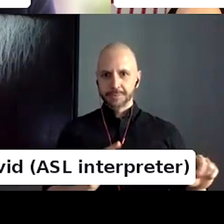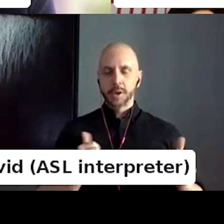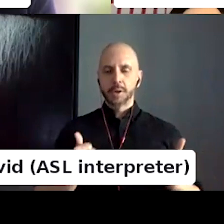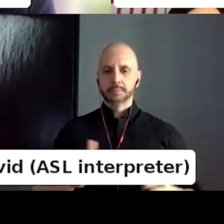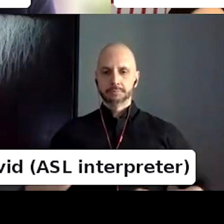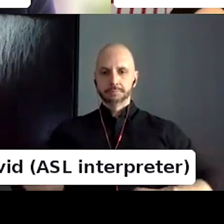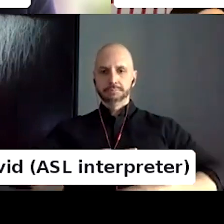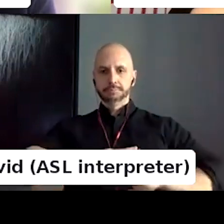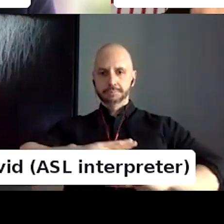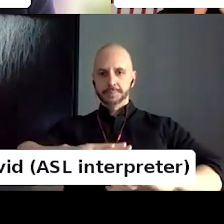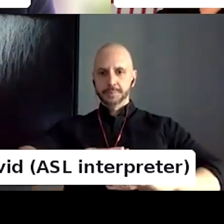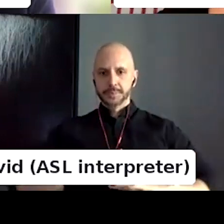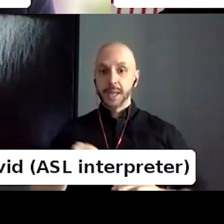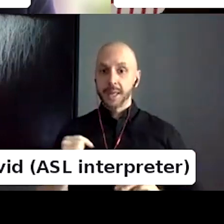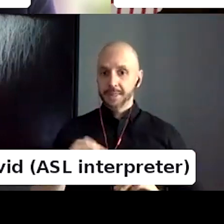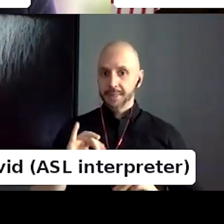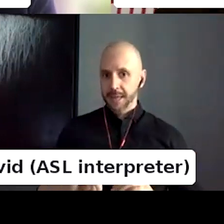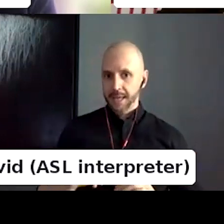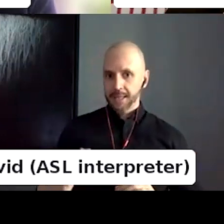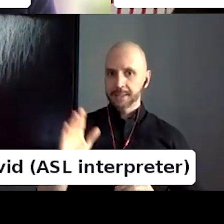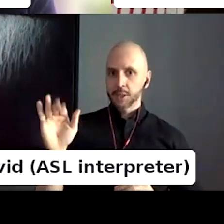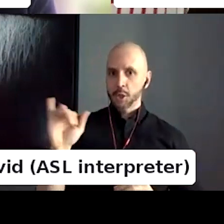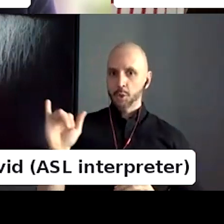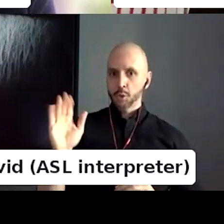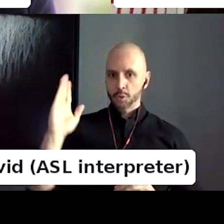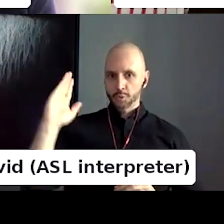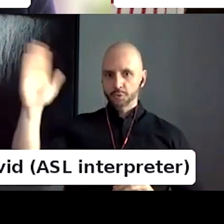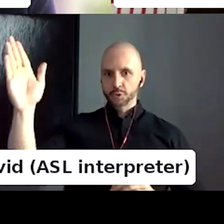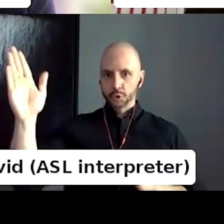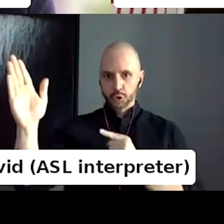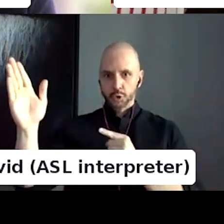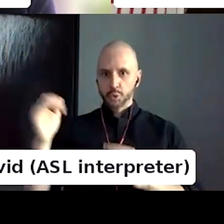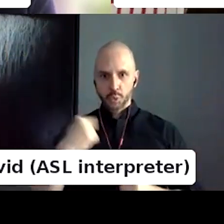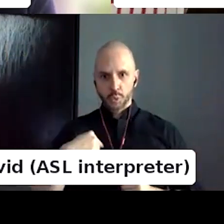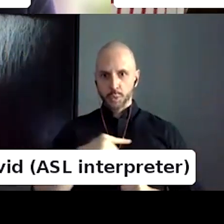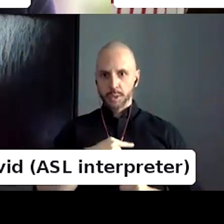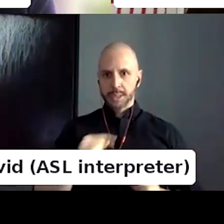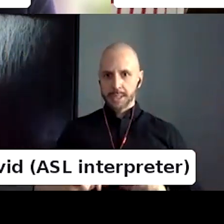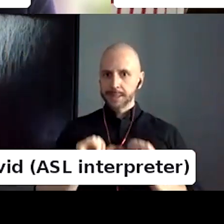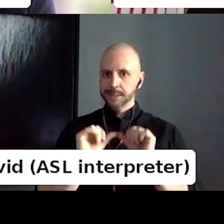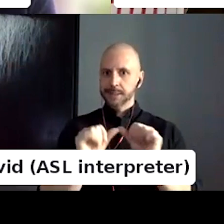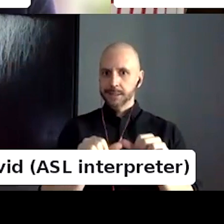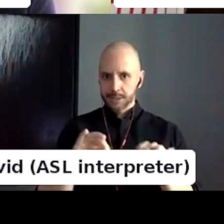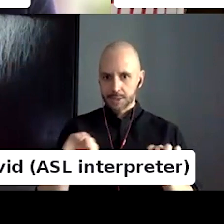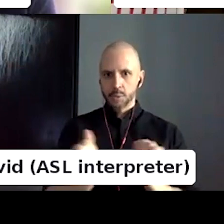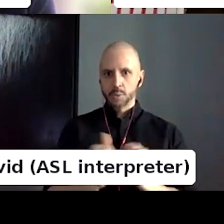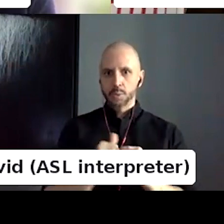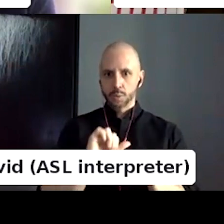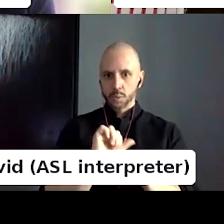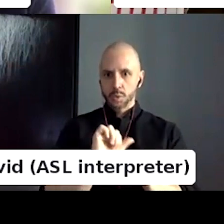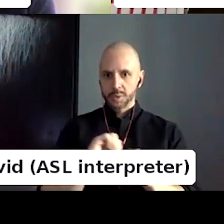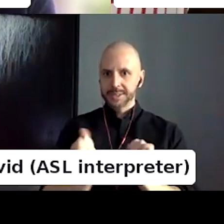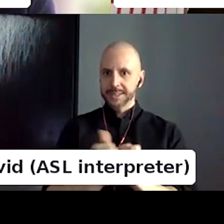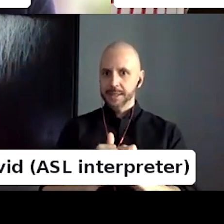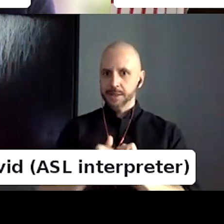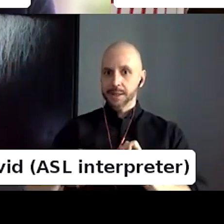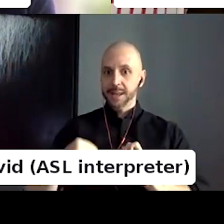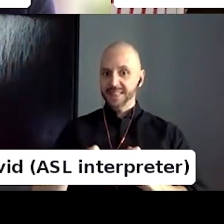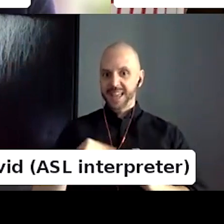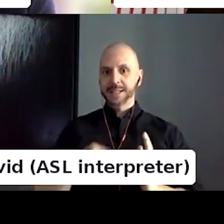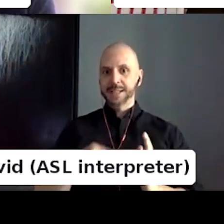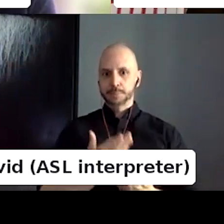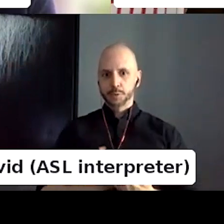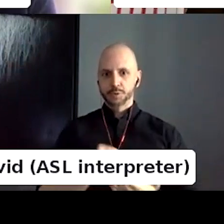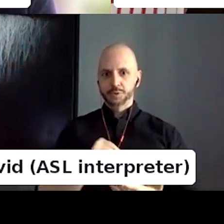the strength of the future is that we can only continue if we do it together. And that is consolidated in this book for me.